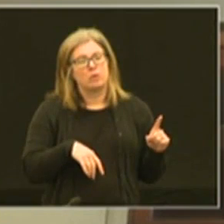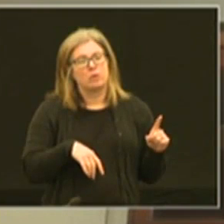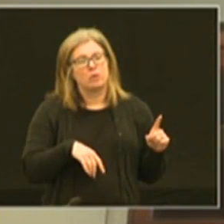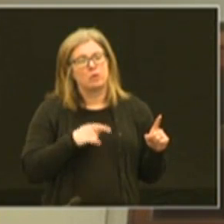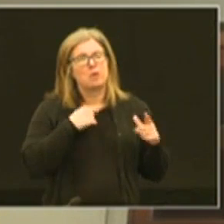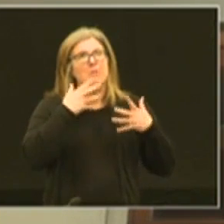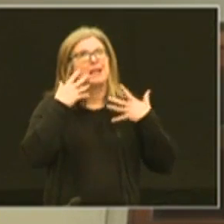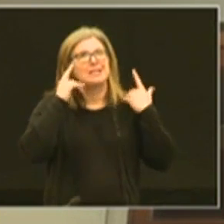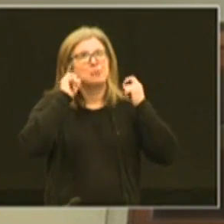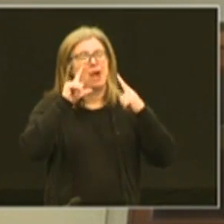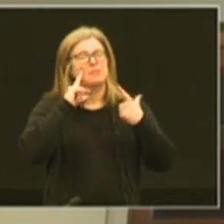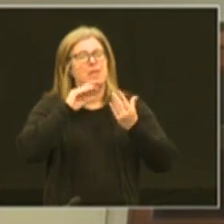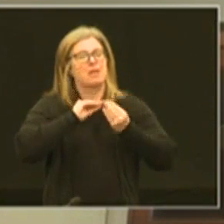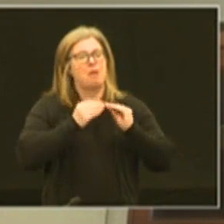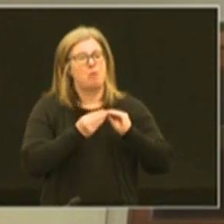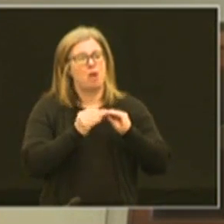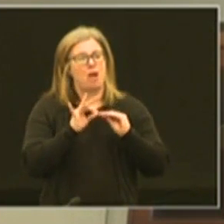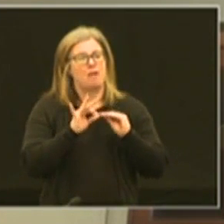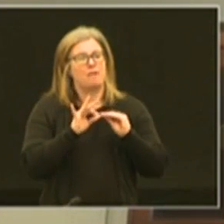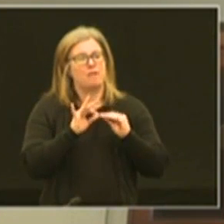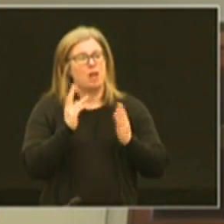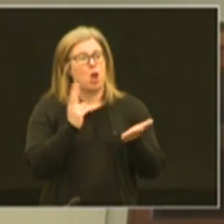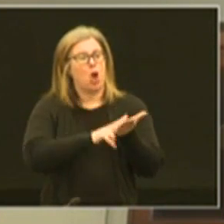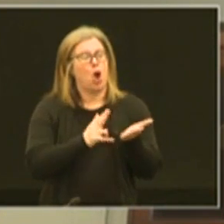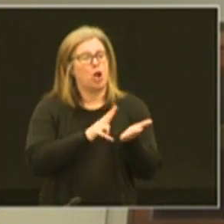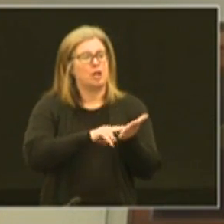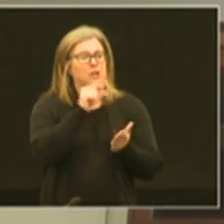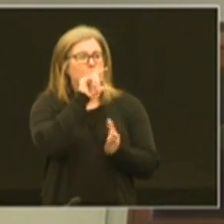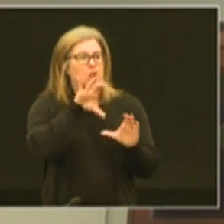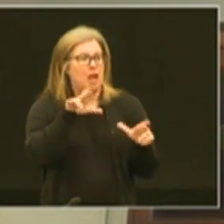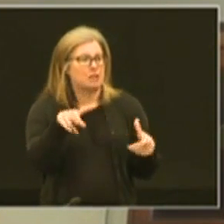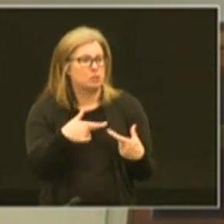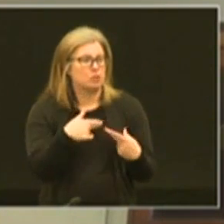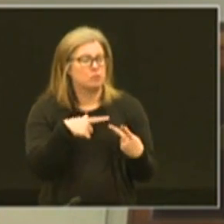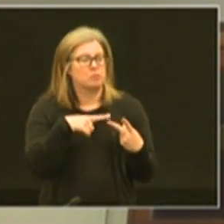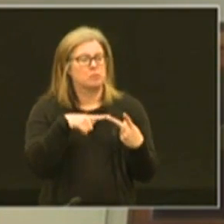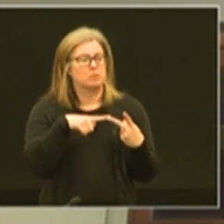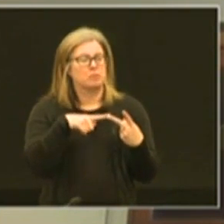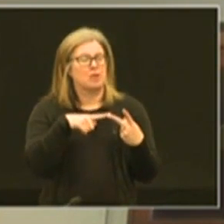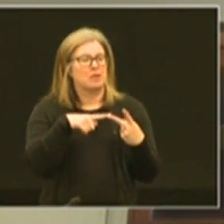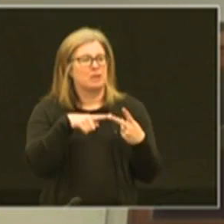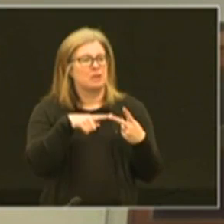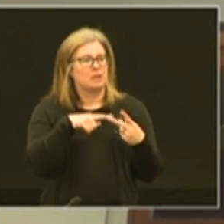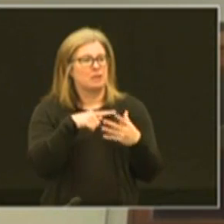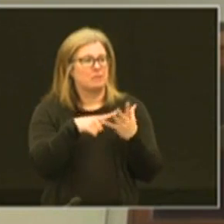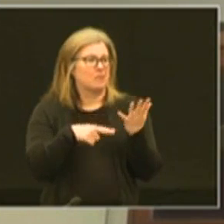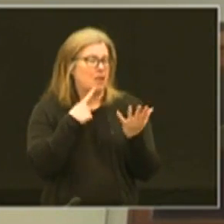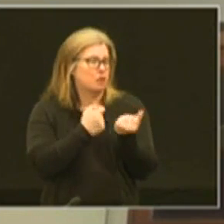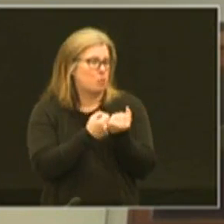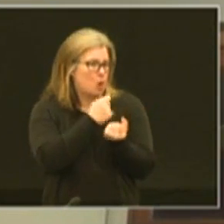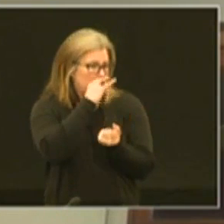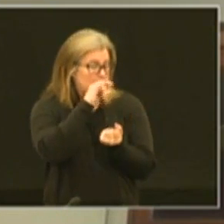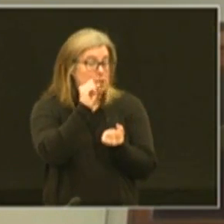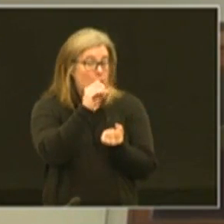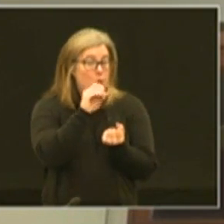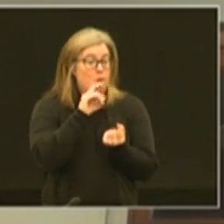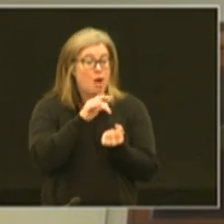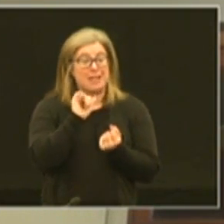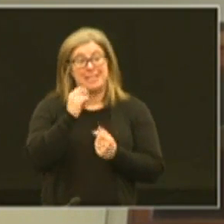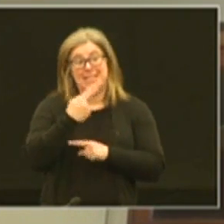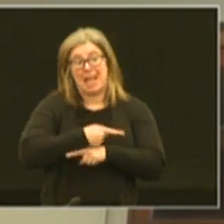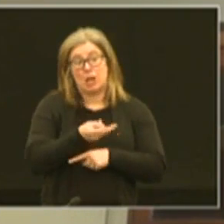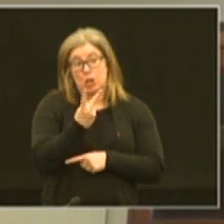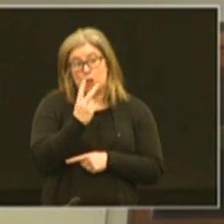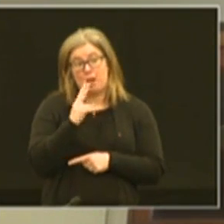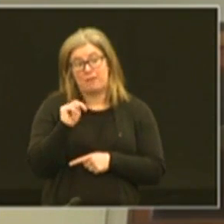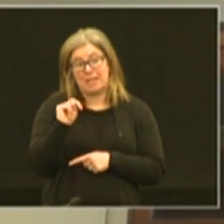pleasantly surprised by the number of logins to Google Classrooms and the platforms that are supporting kids and so just on day two